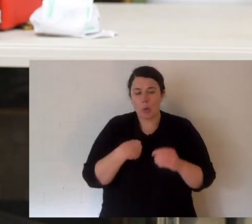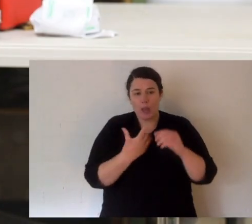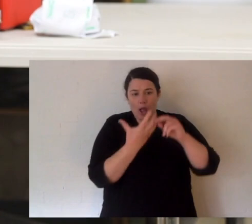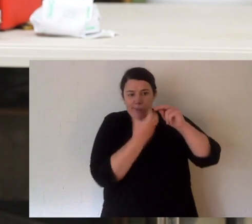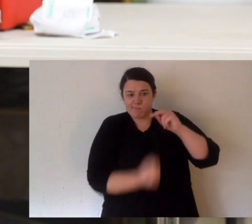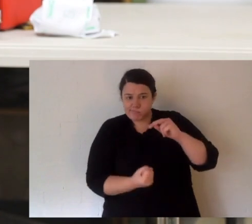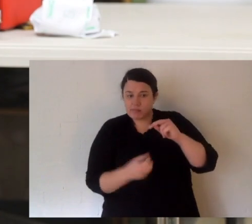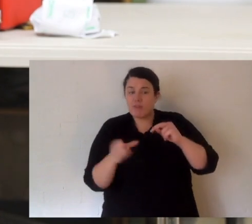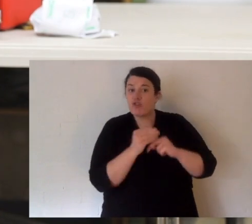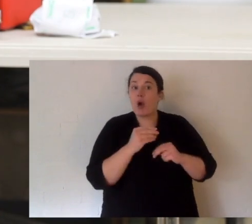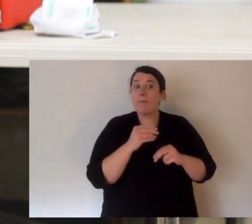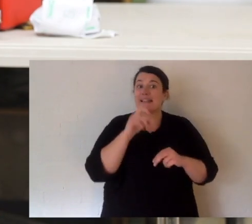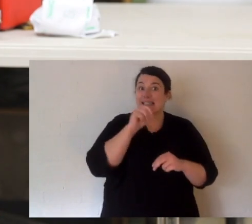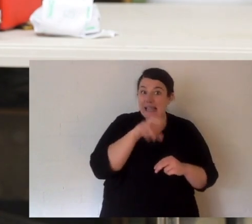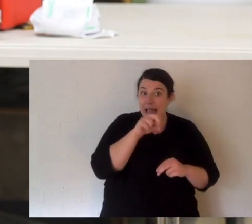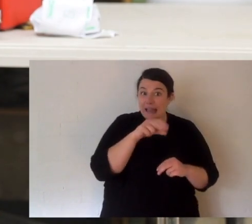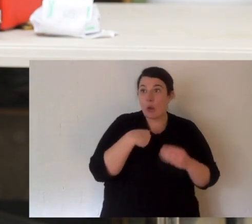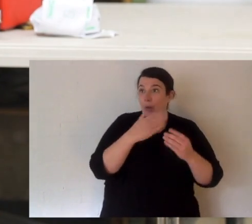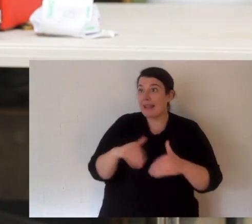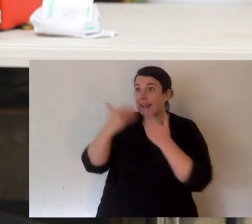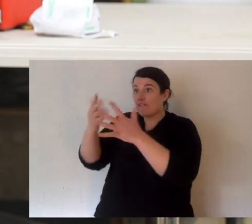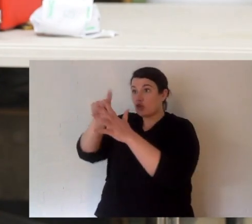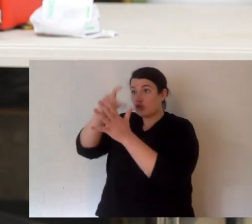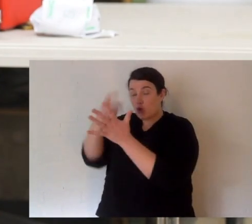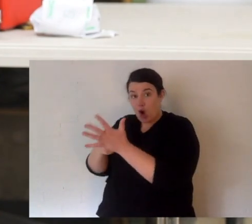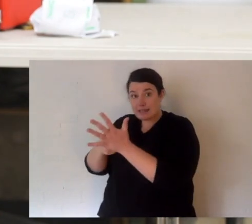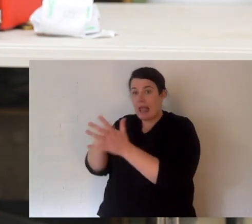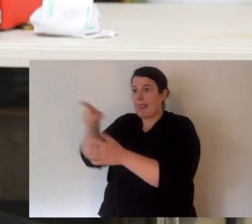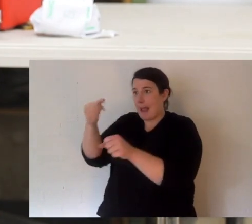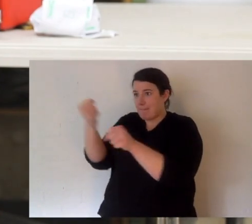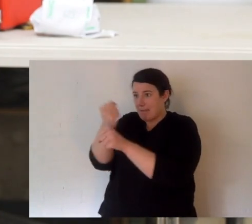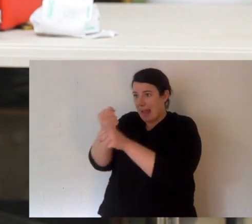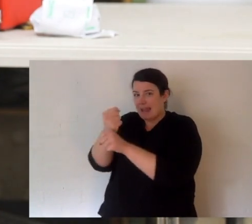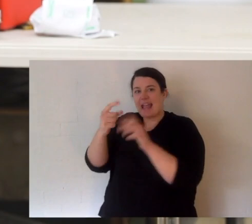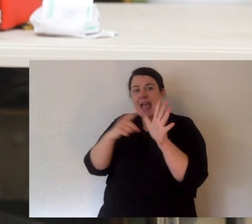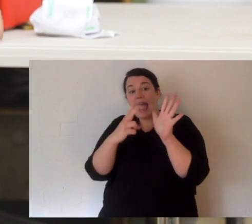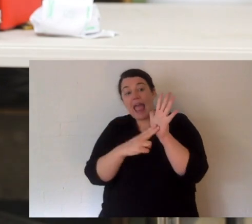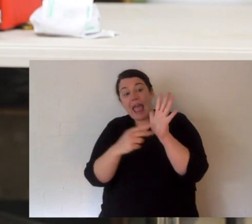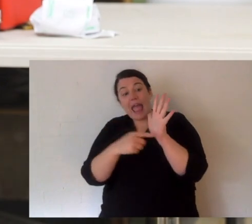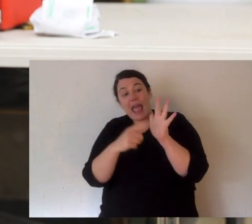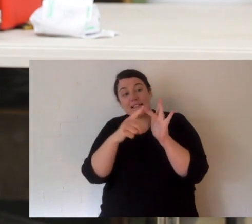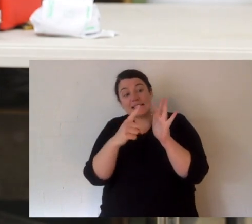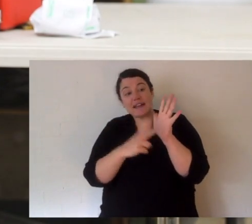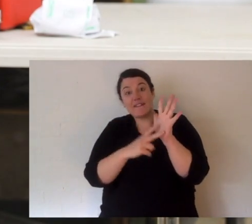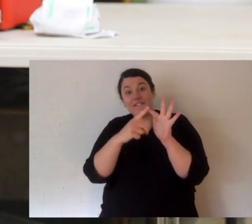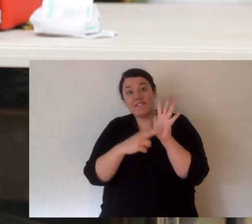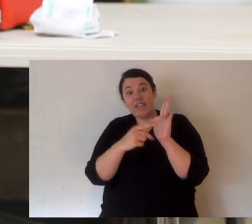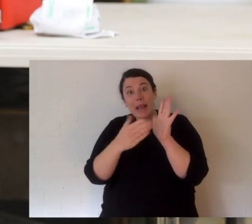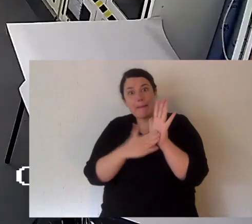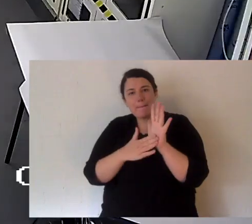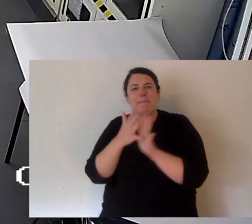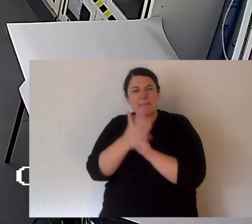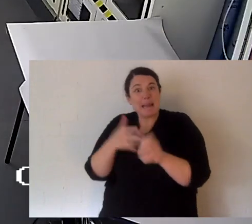you. You have a drip in your arm if you're bitten by a snake for the right species. Now we have to milk lots of